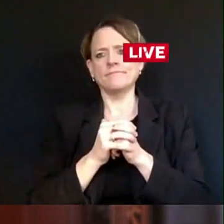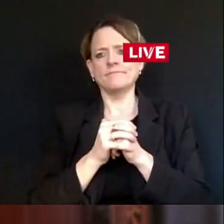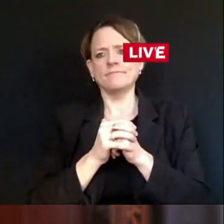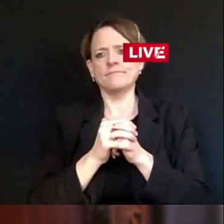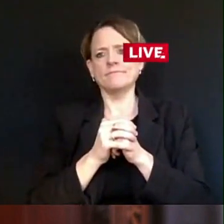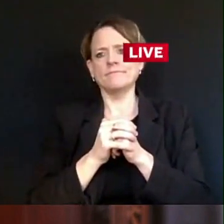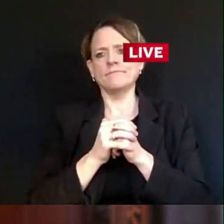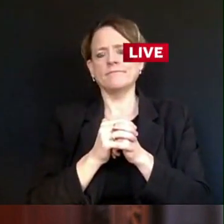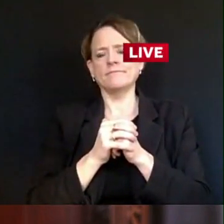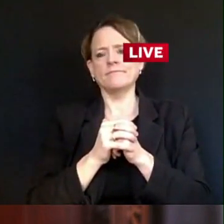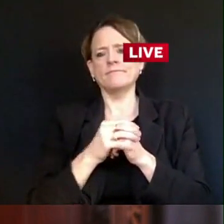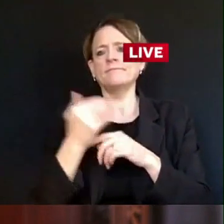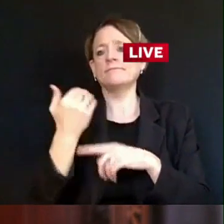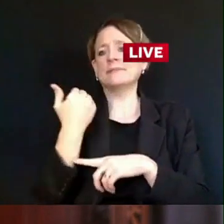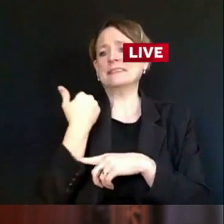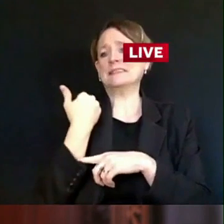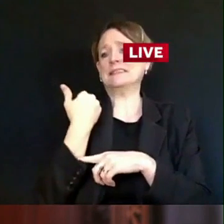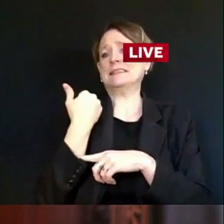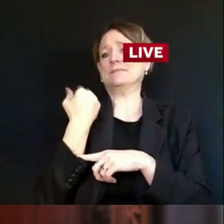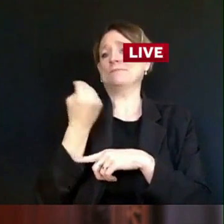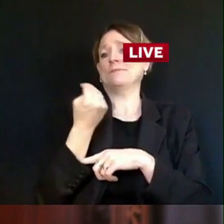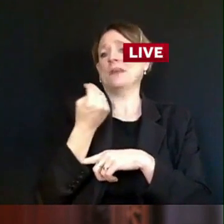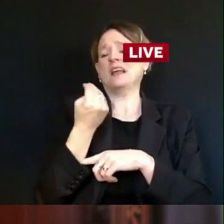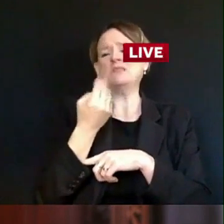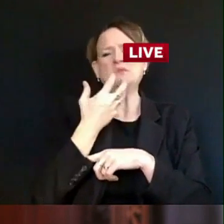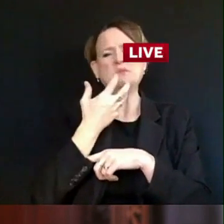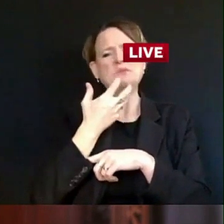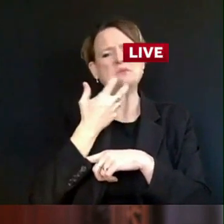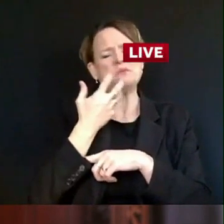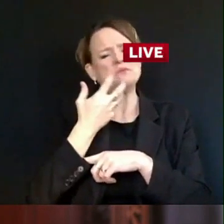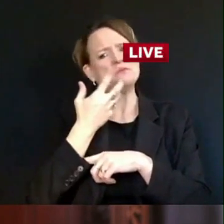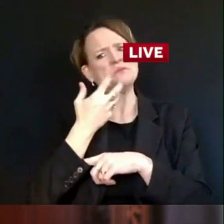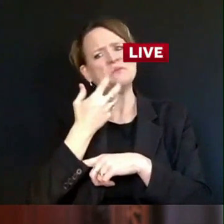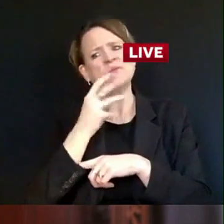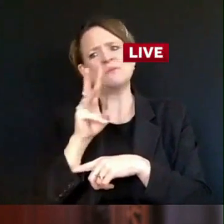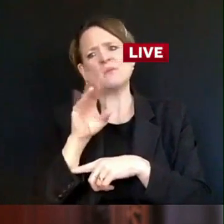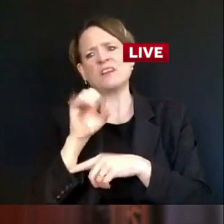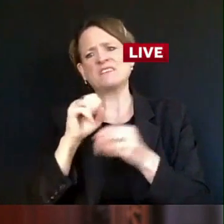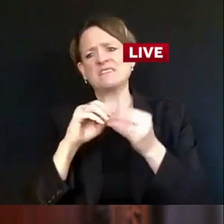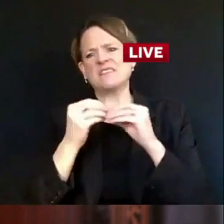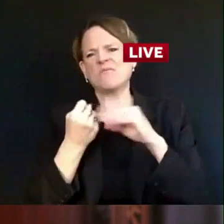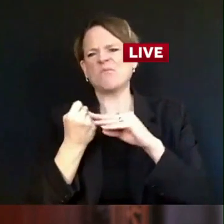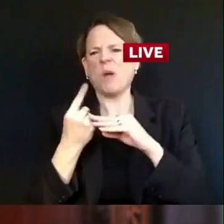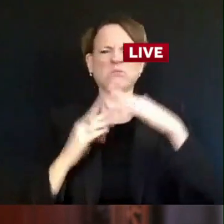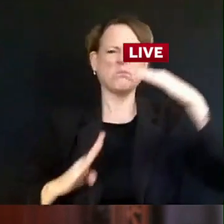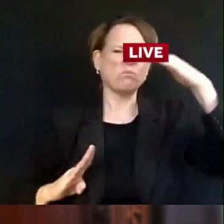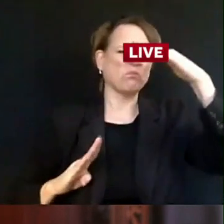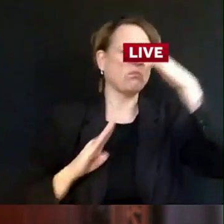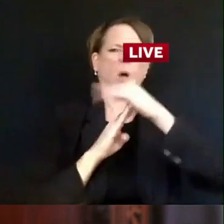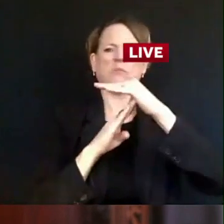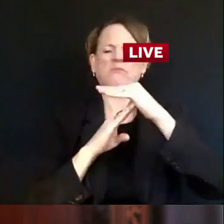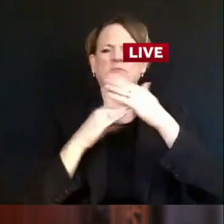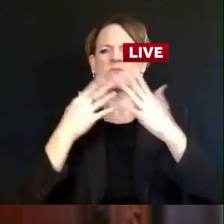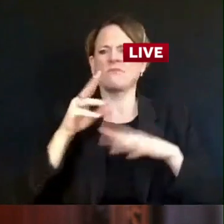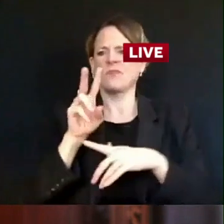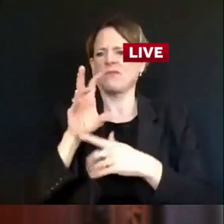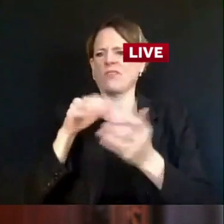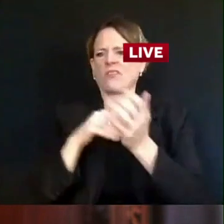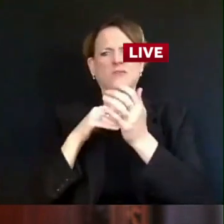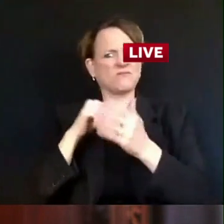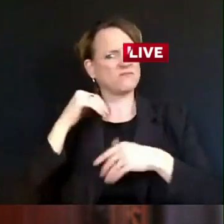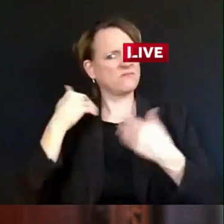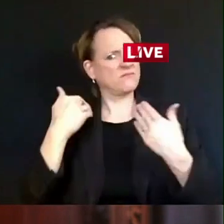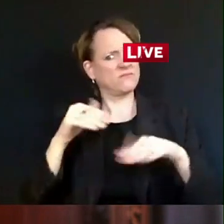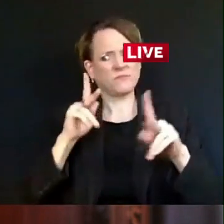As Secretary Palma has said before, it's going to get worse before it gets better. That seems to continue to be true as our daily numbers